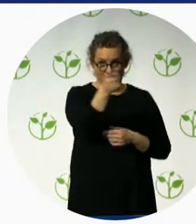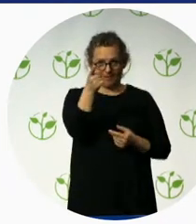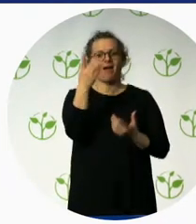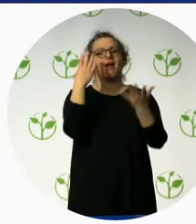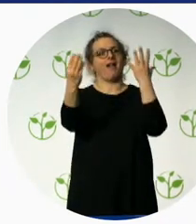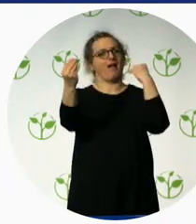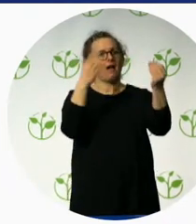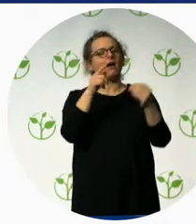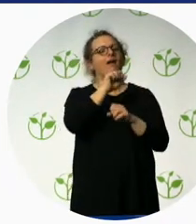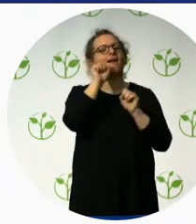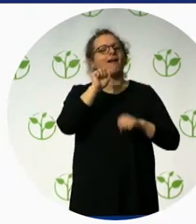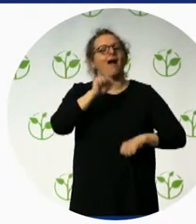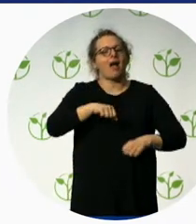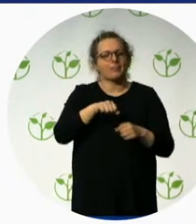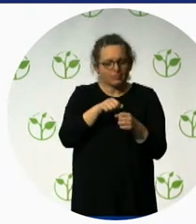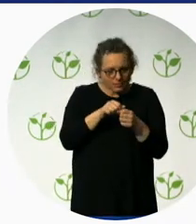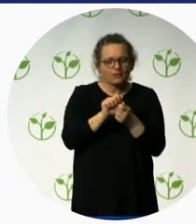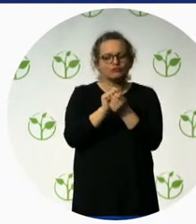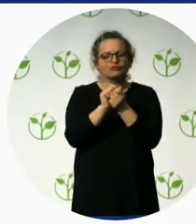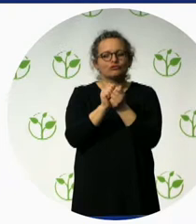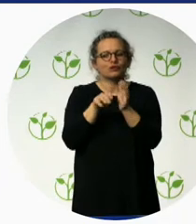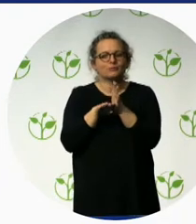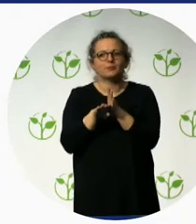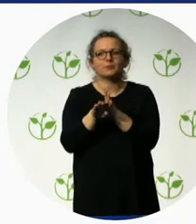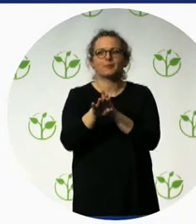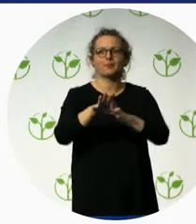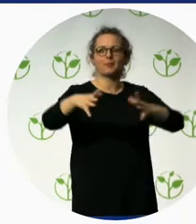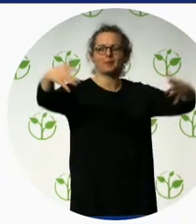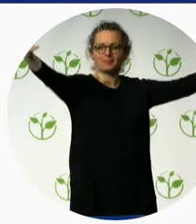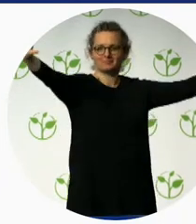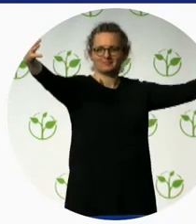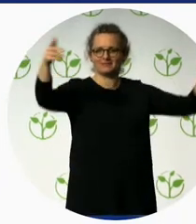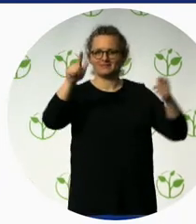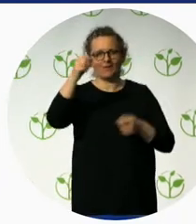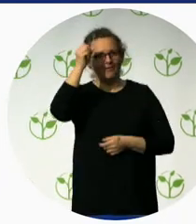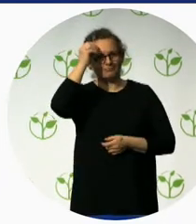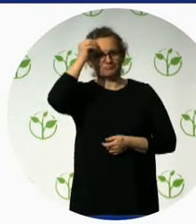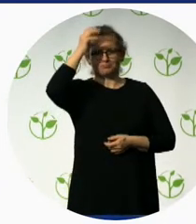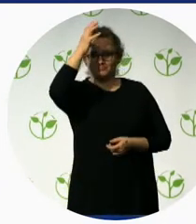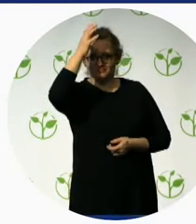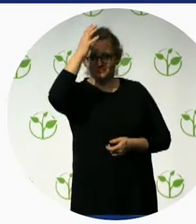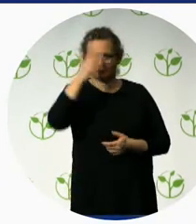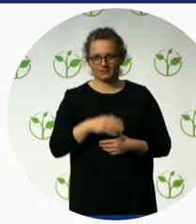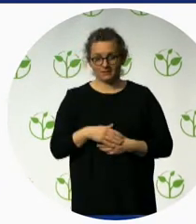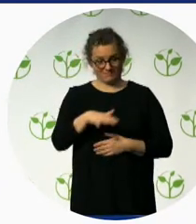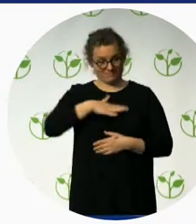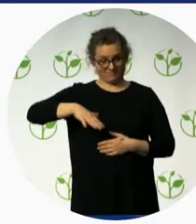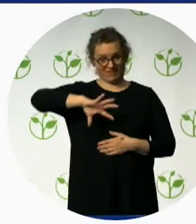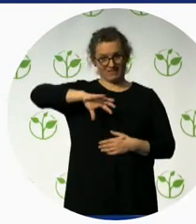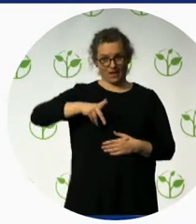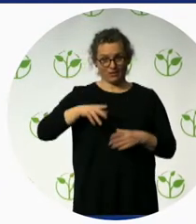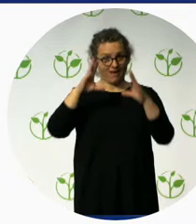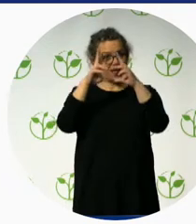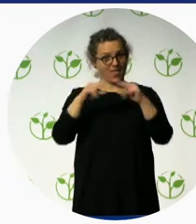very small country, and we are about 5 million habitants.